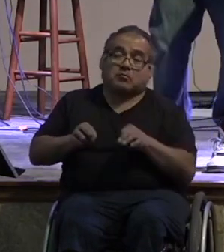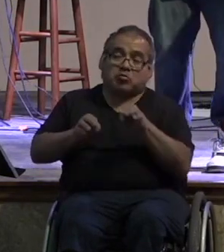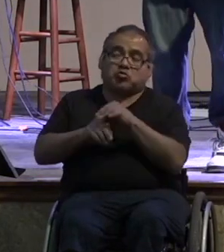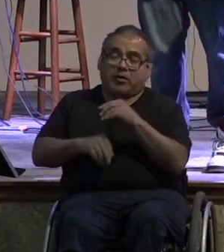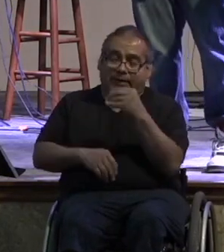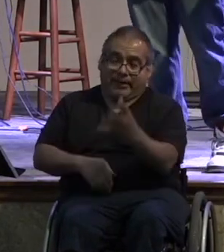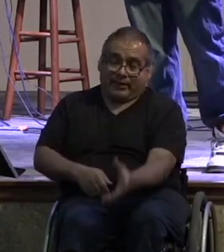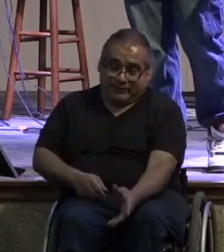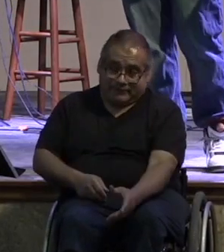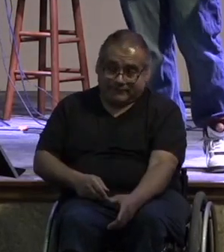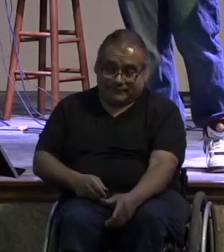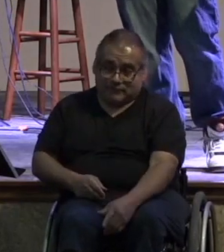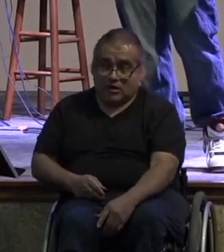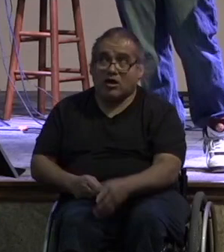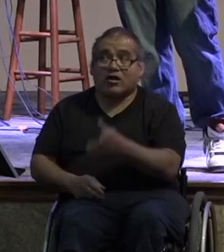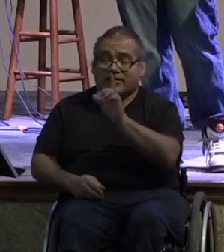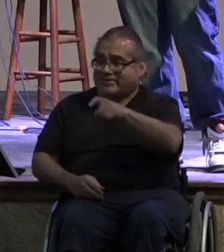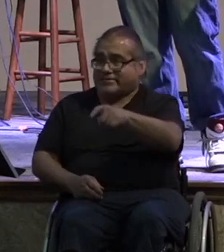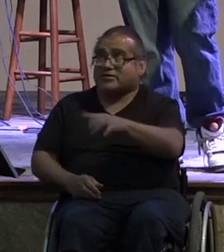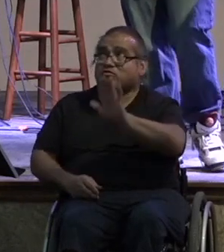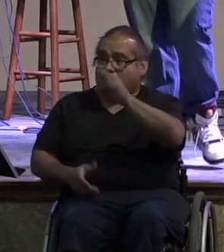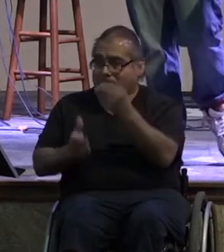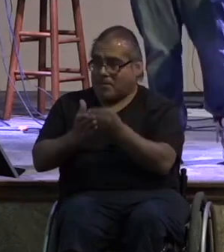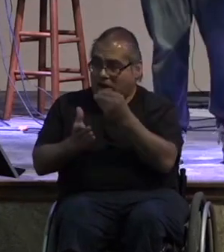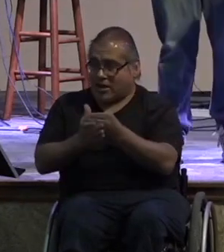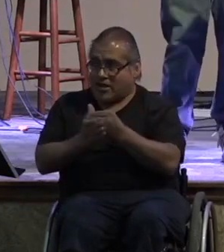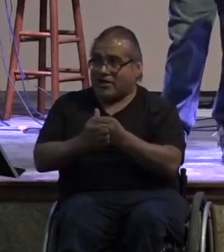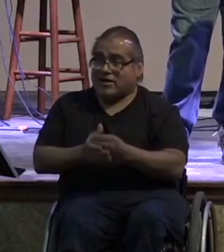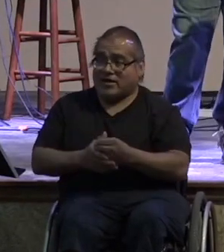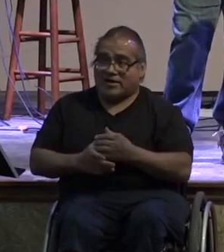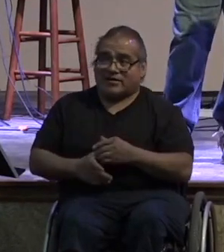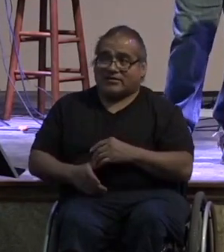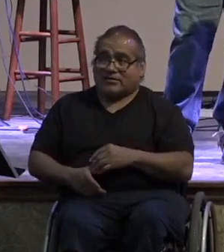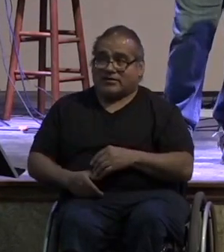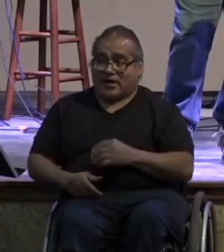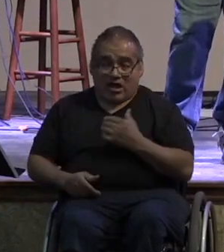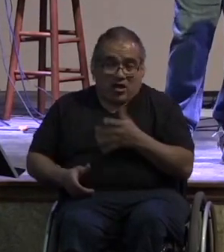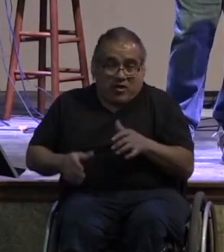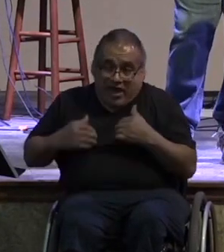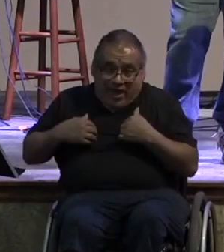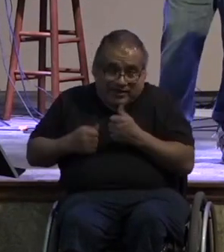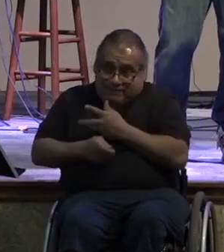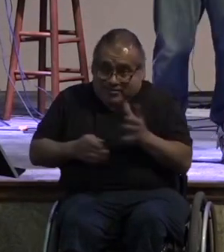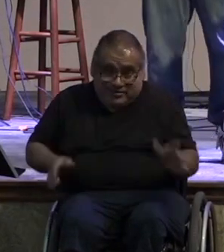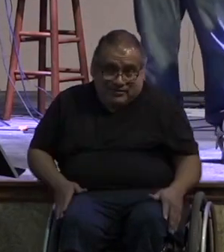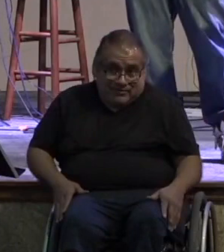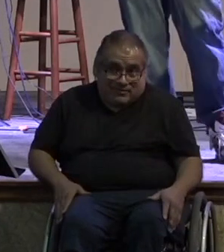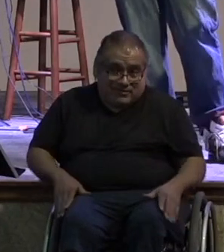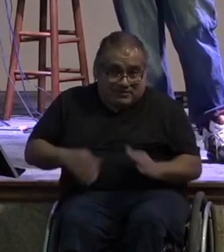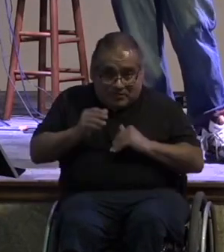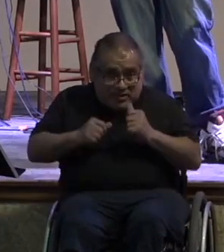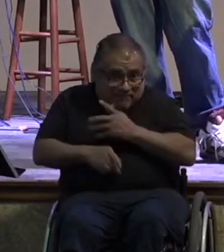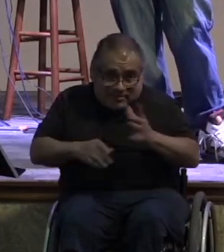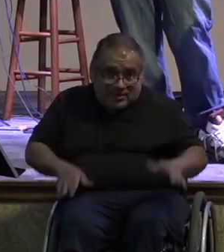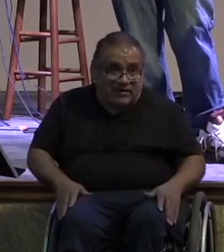god doesn't need your money right he has the cattle on a thousand hills he owns all things he built all things